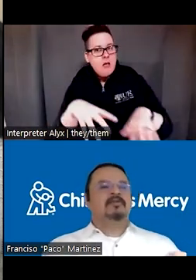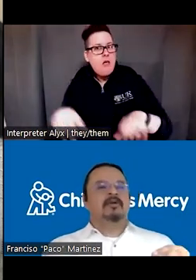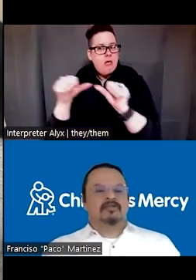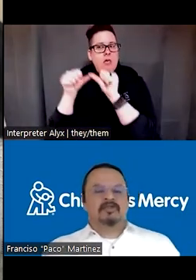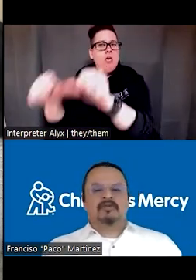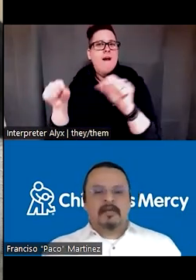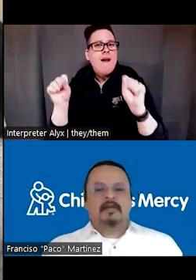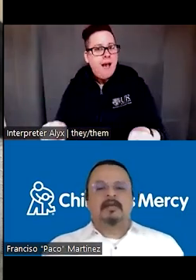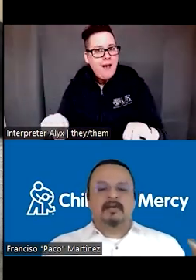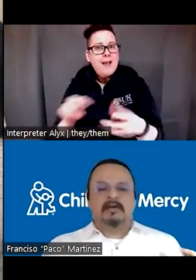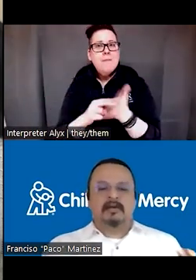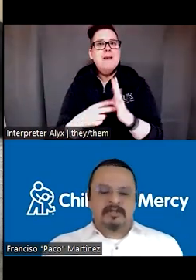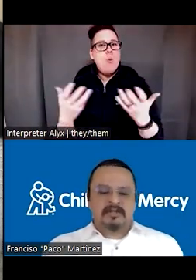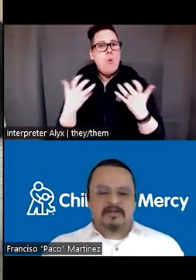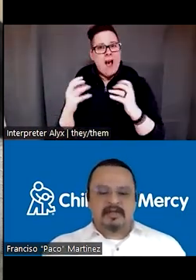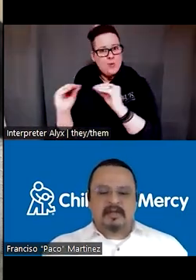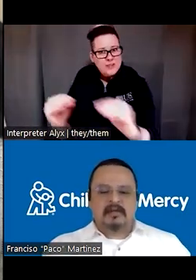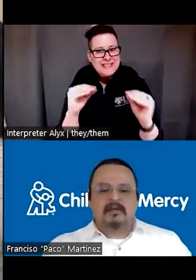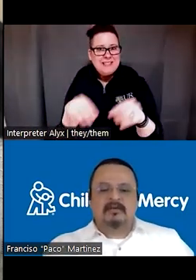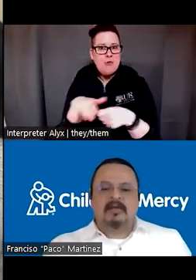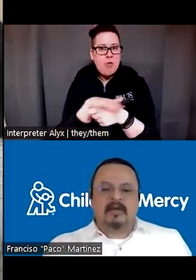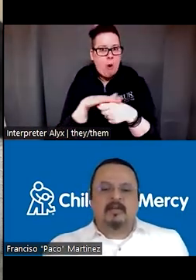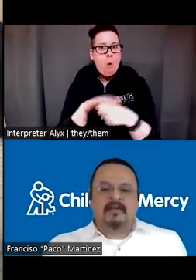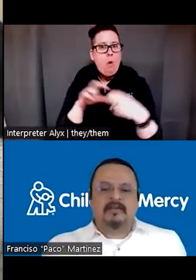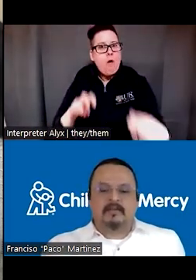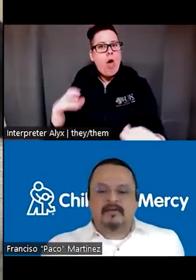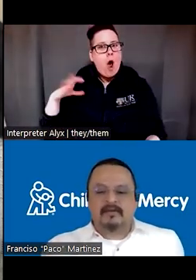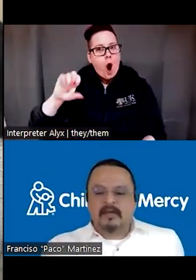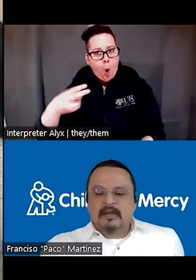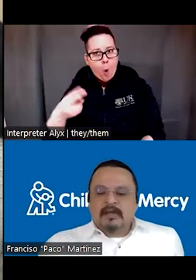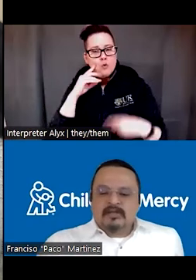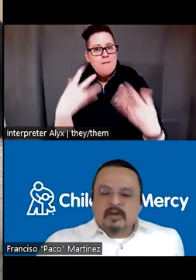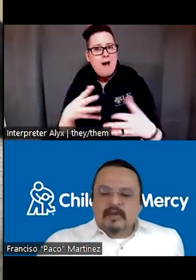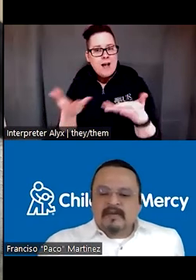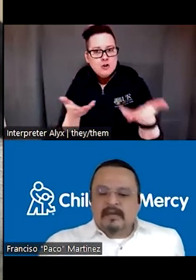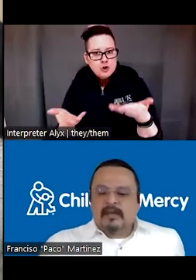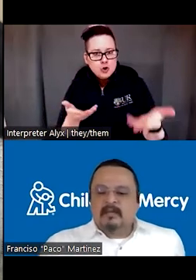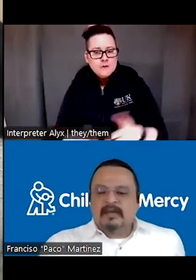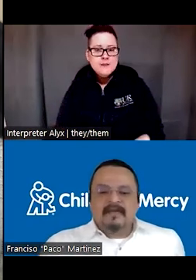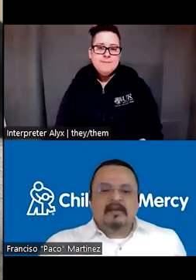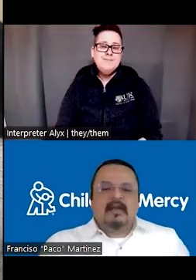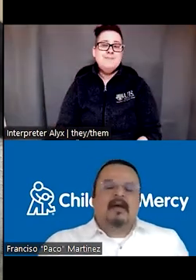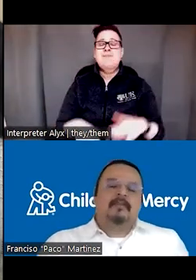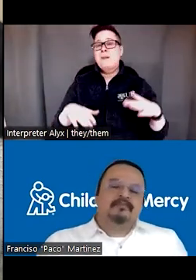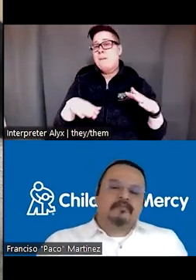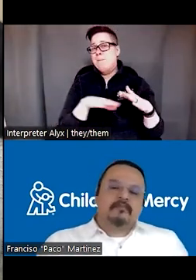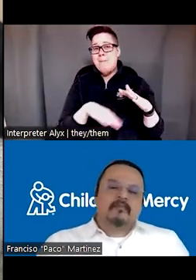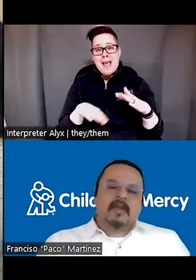wanted to also train local coaches so they can so they can provide the service. So basically, basically